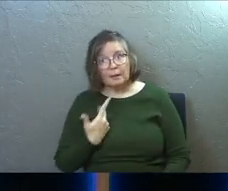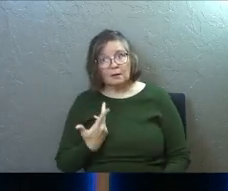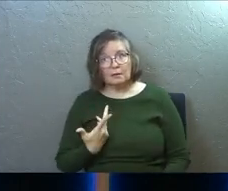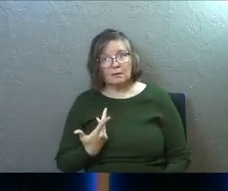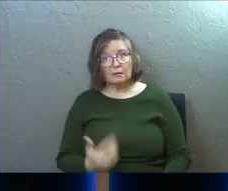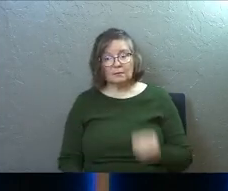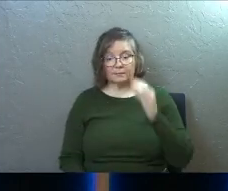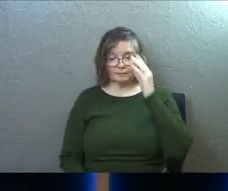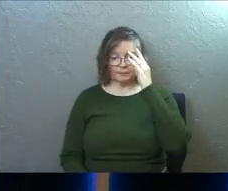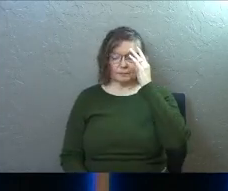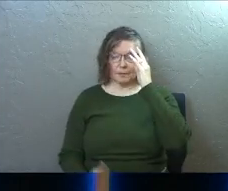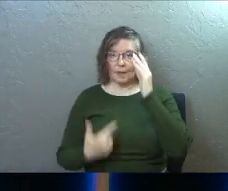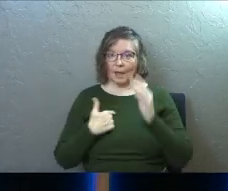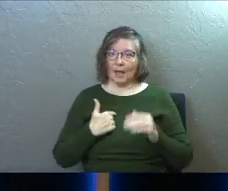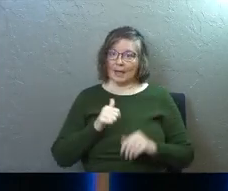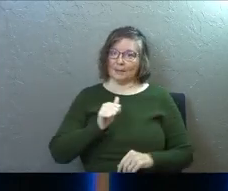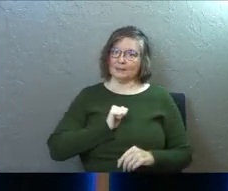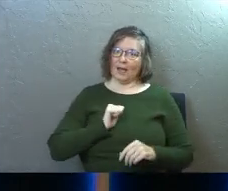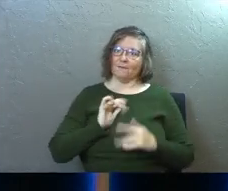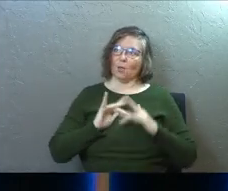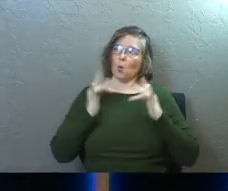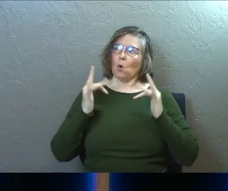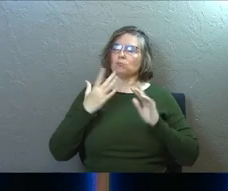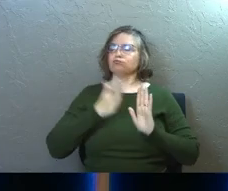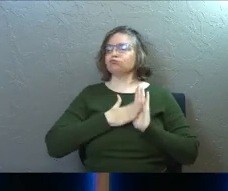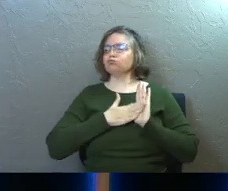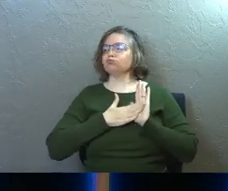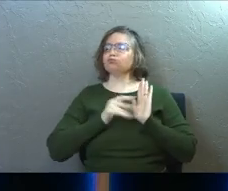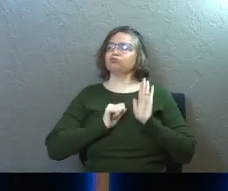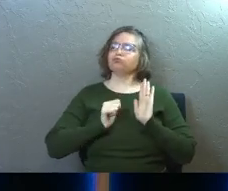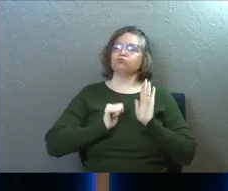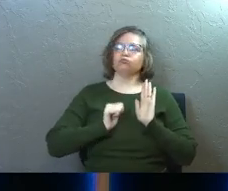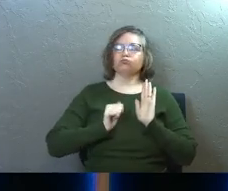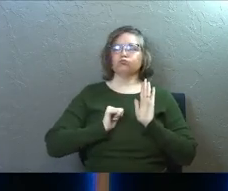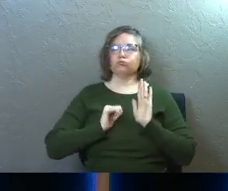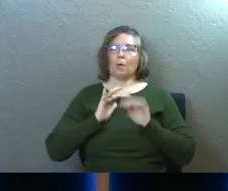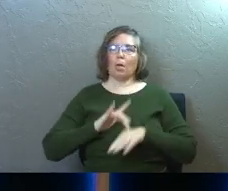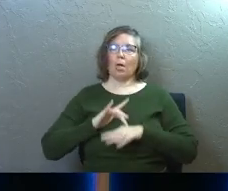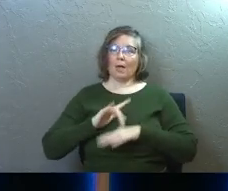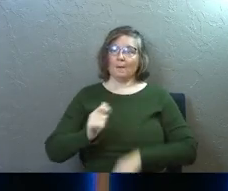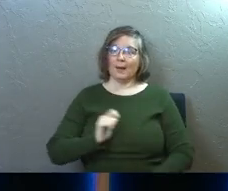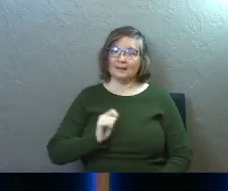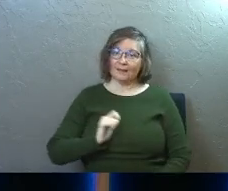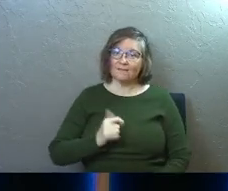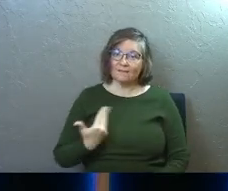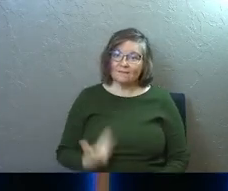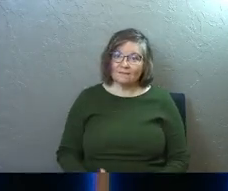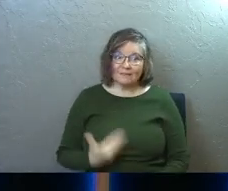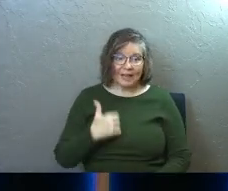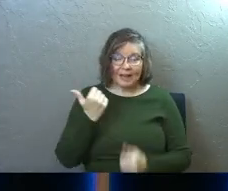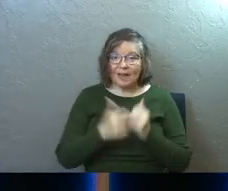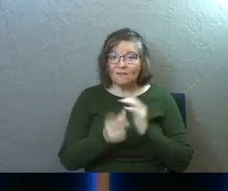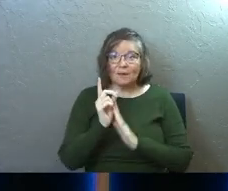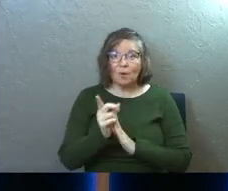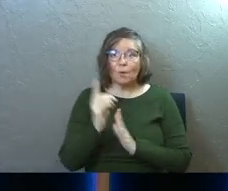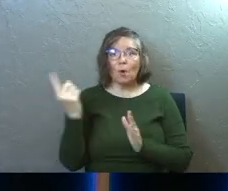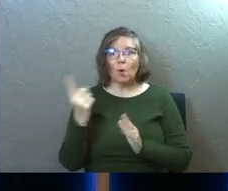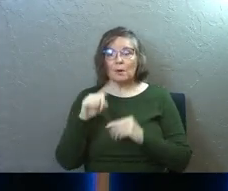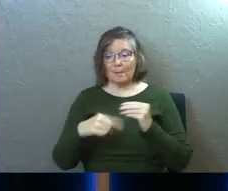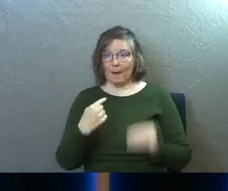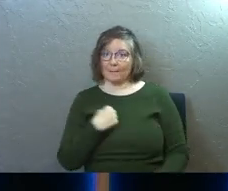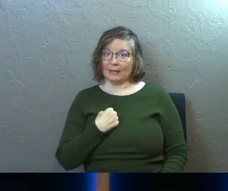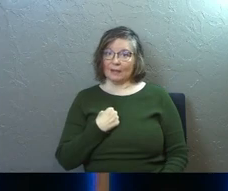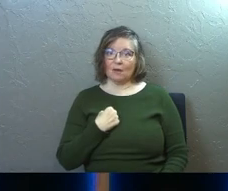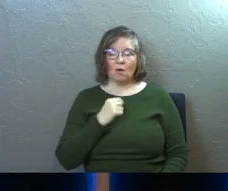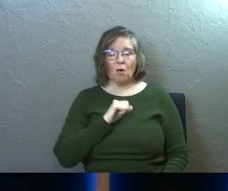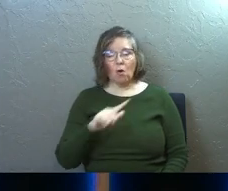Like I am self-glorifying. I'm absolutely self-obsessed. In every single moment, it's always about